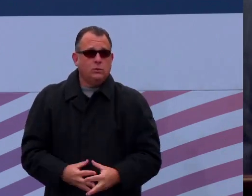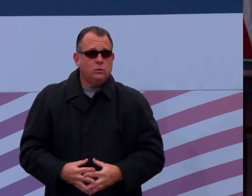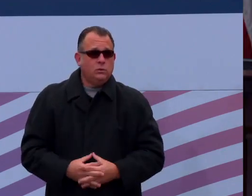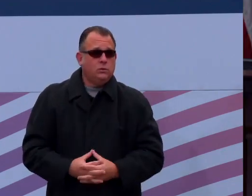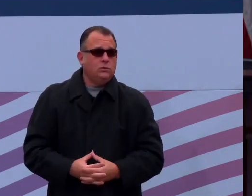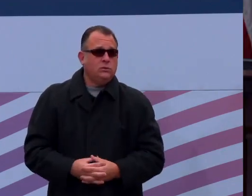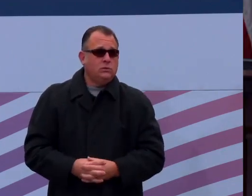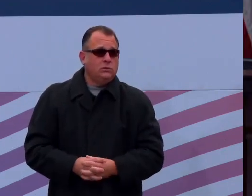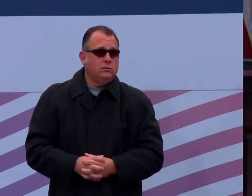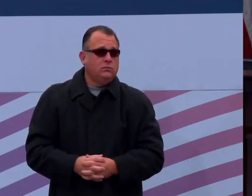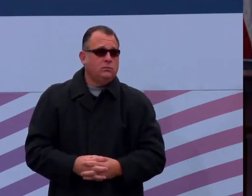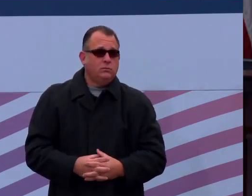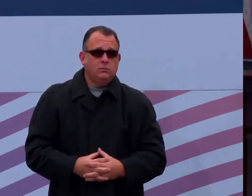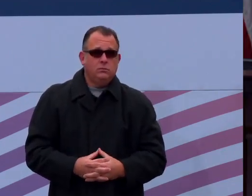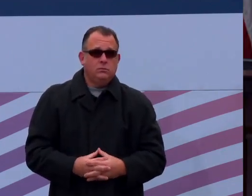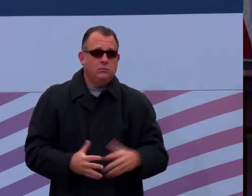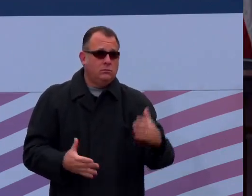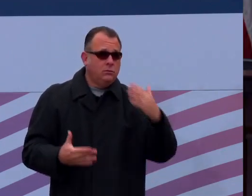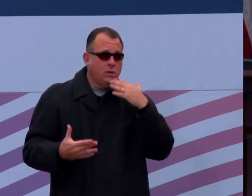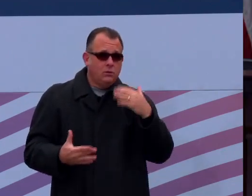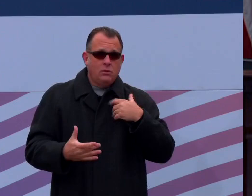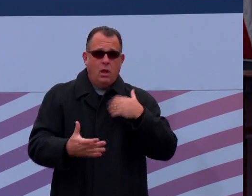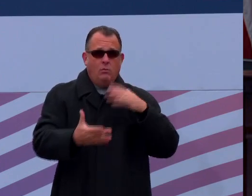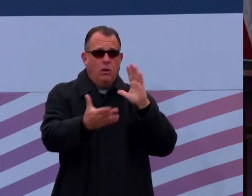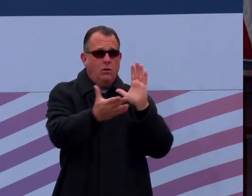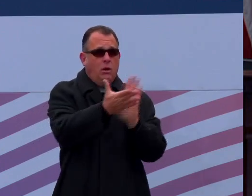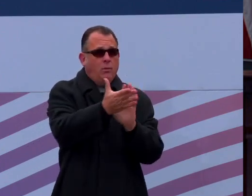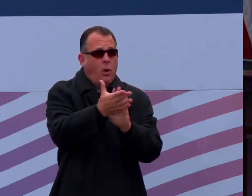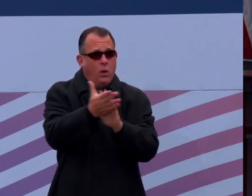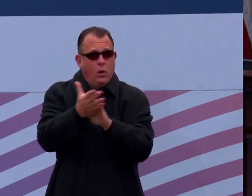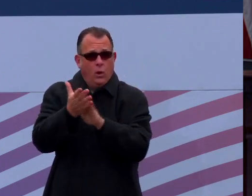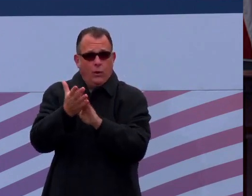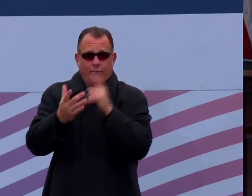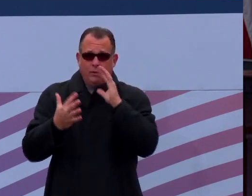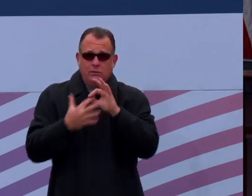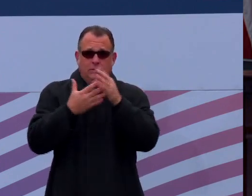Thank you. May I ask for a round of applause for all of our distinguished guests.